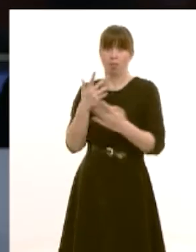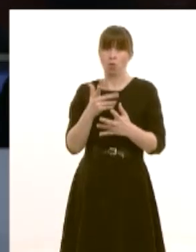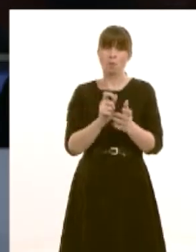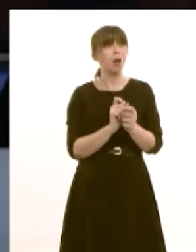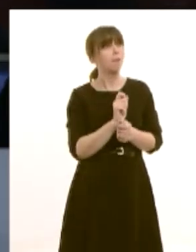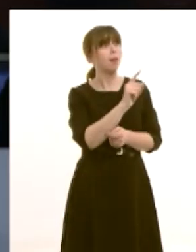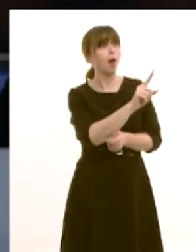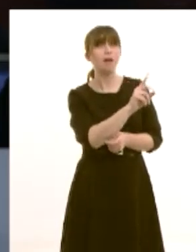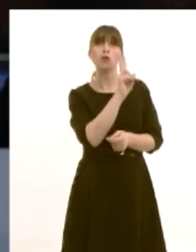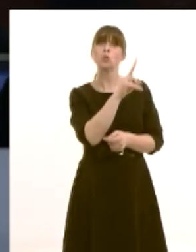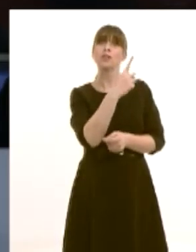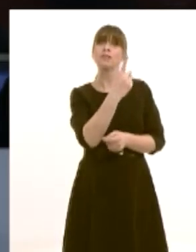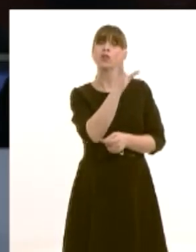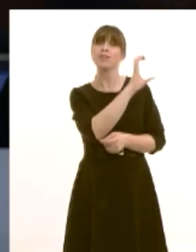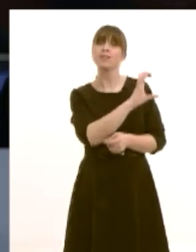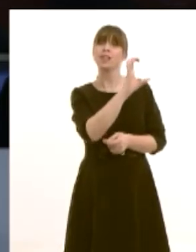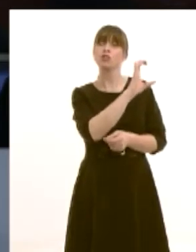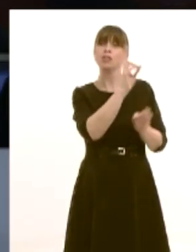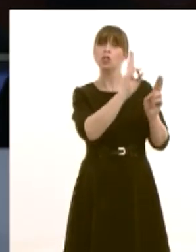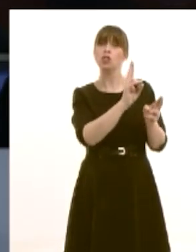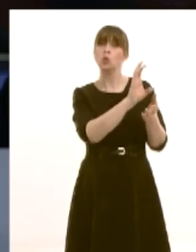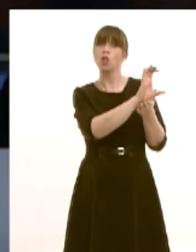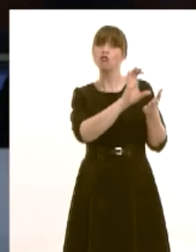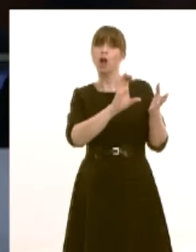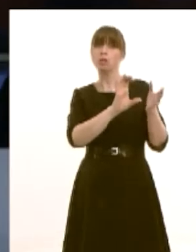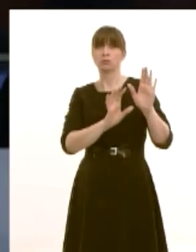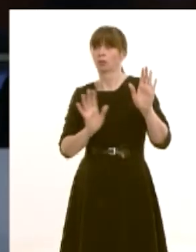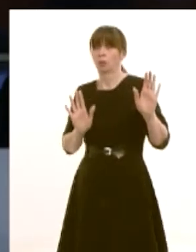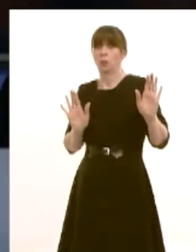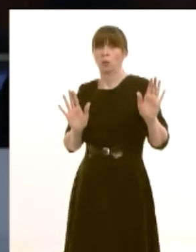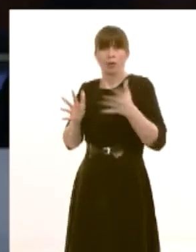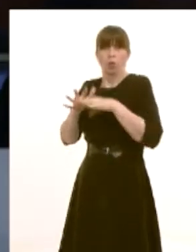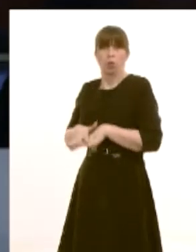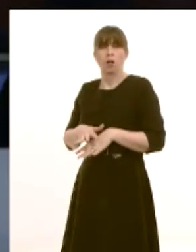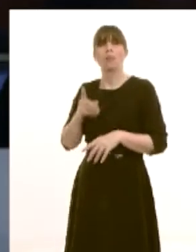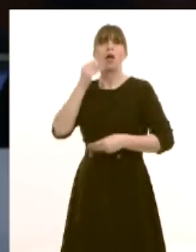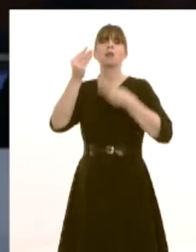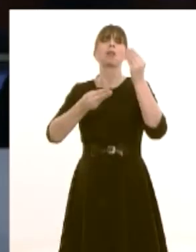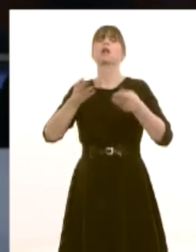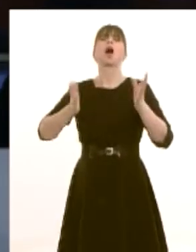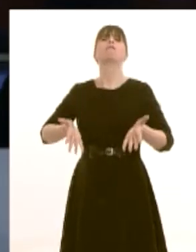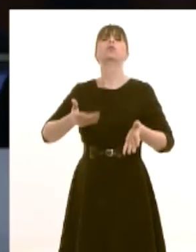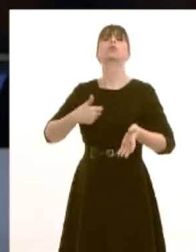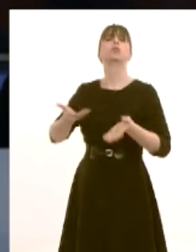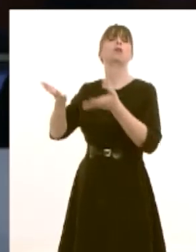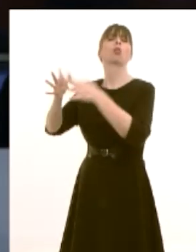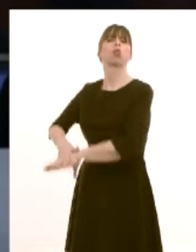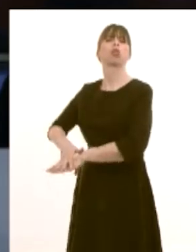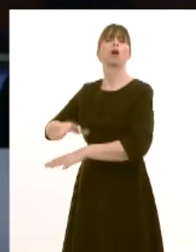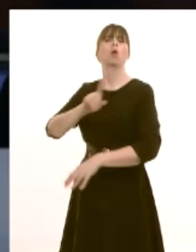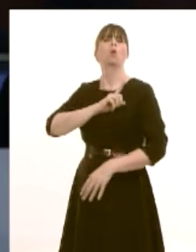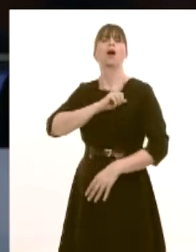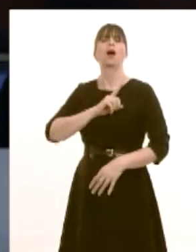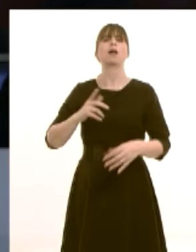for a 21st century schools grant because that is the explanation that they're giving at present that they don't have